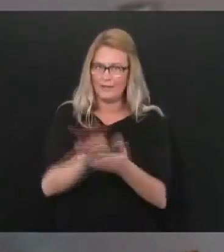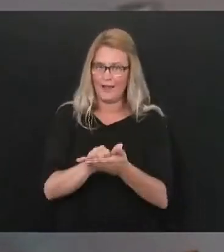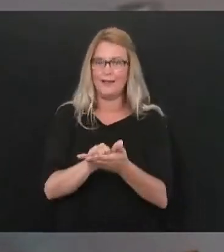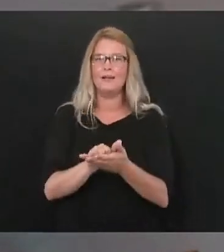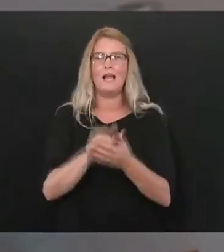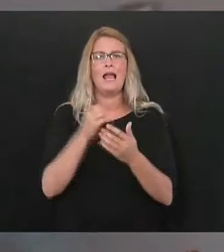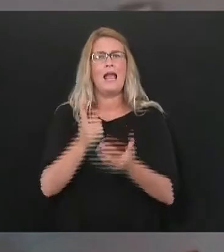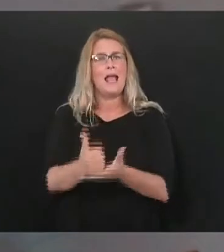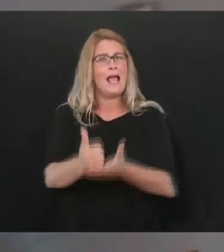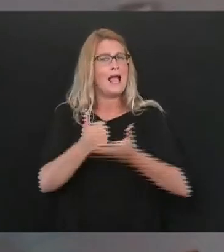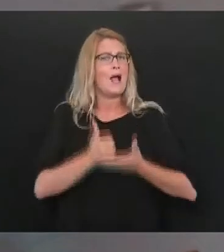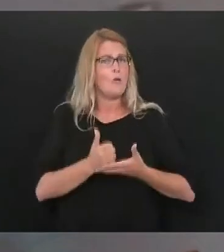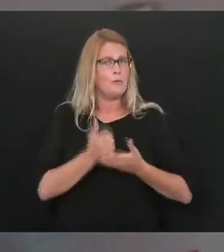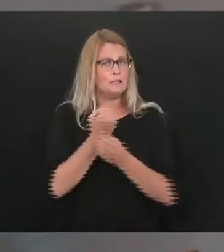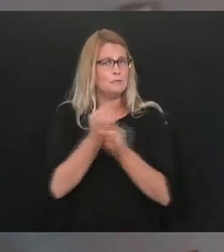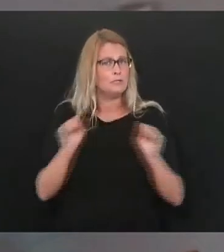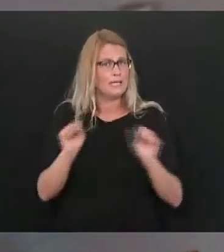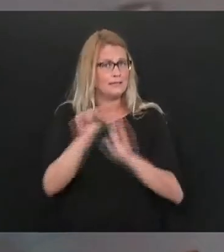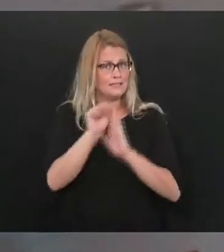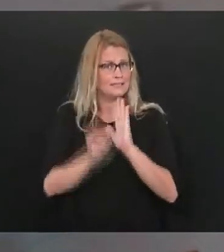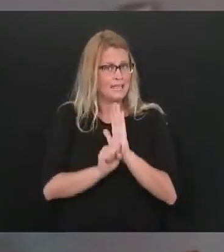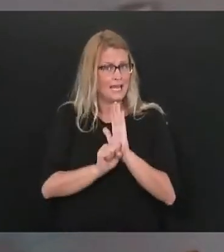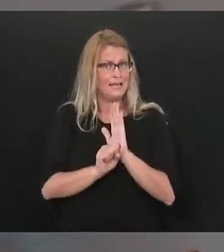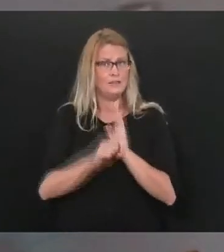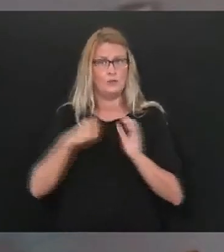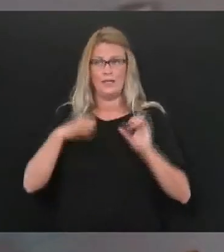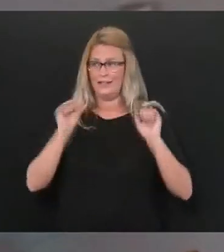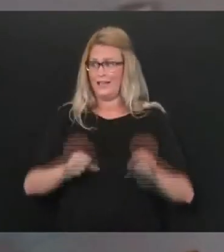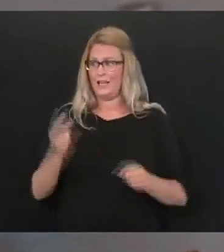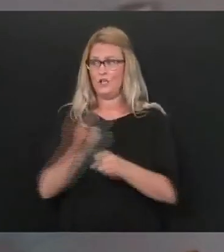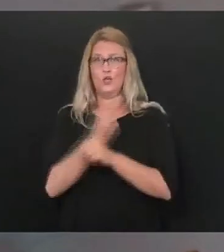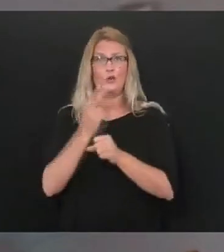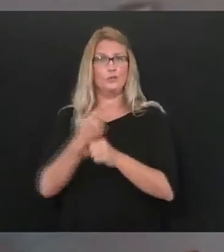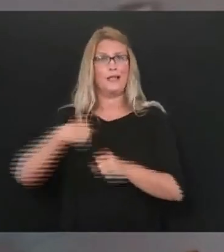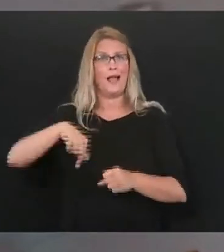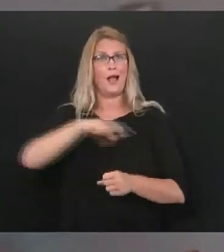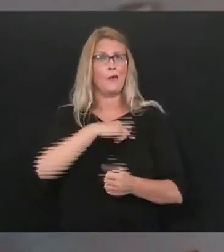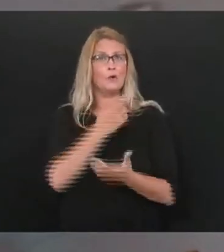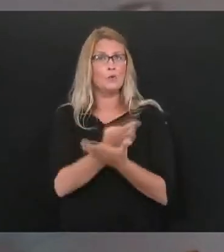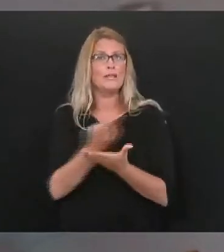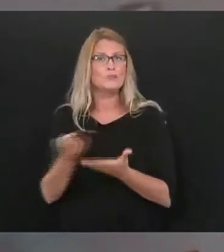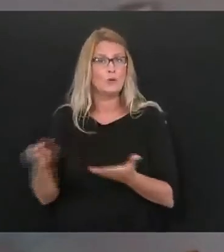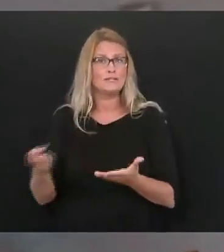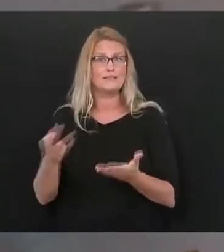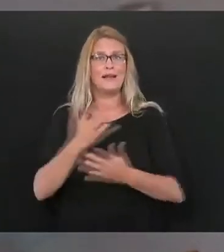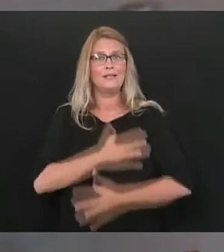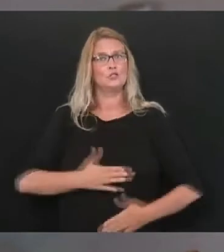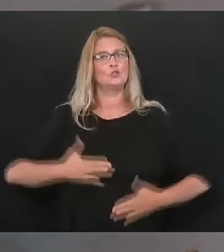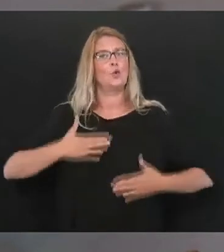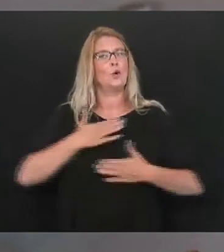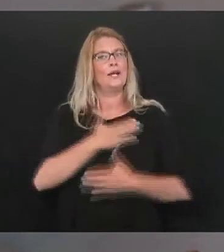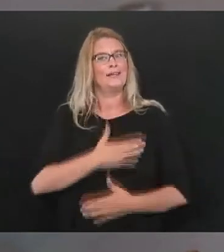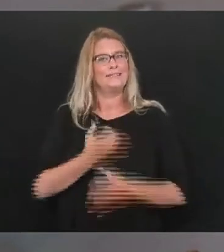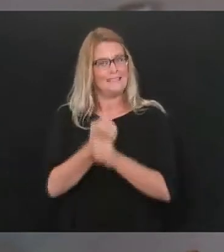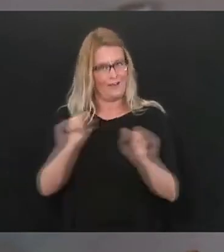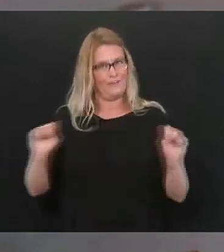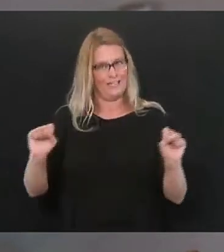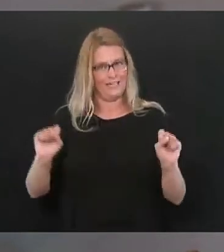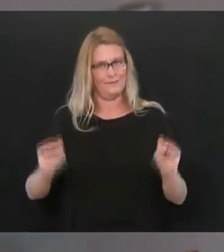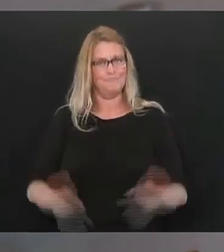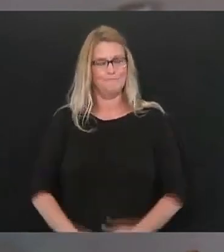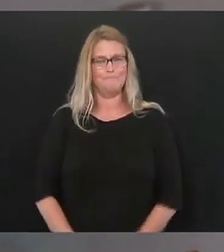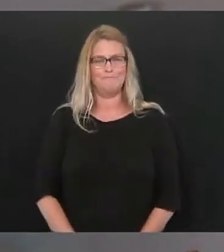open up our vital resources so that we can all enjoy them safely and with help thank you